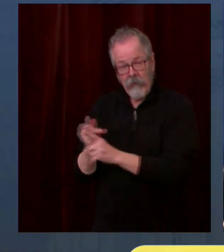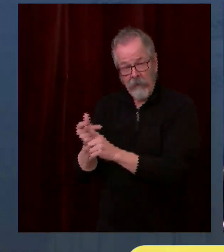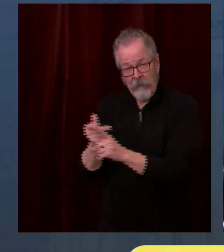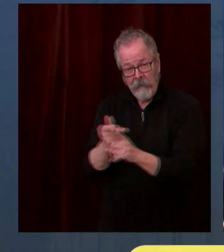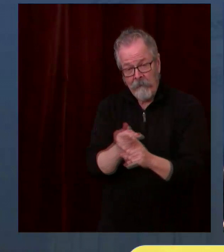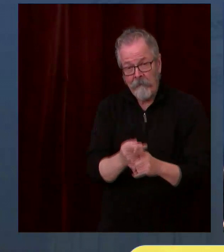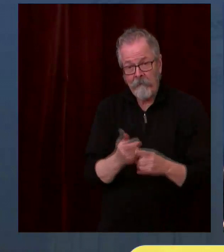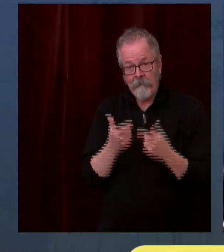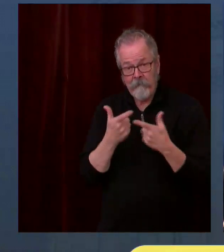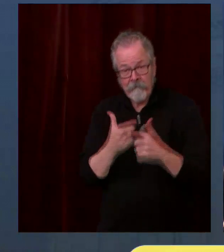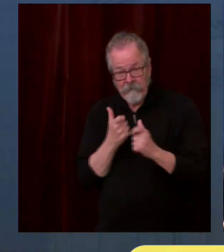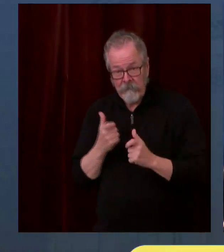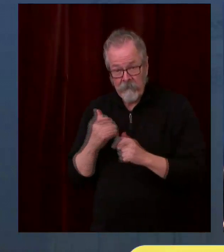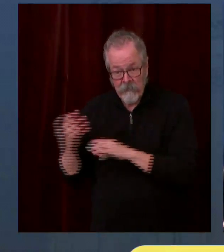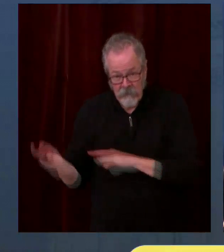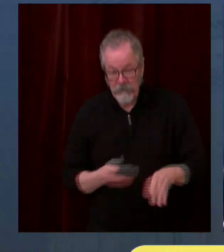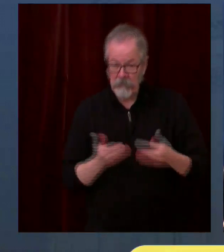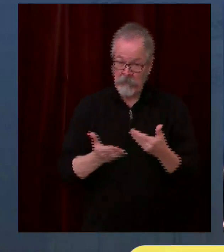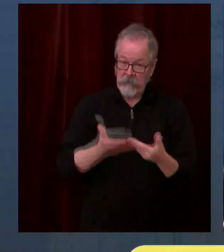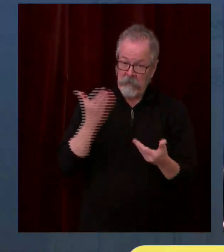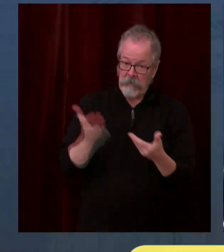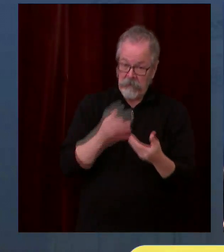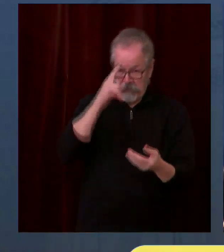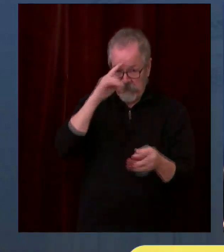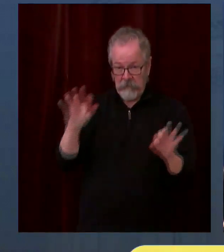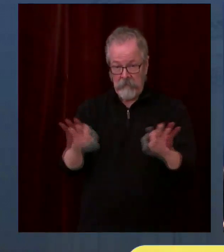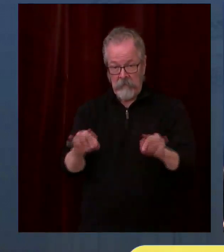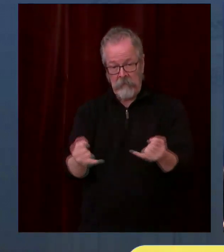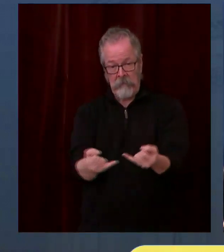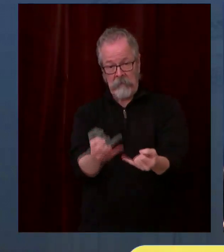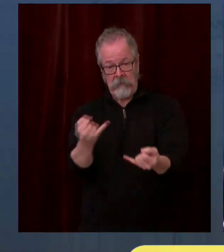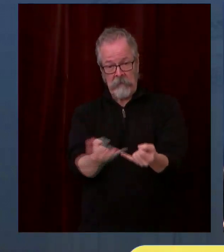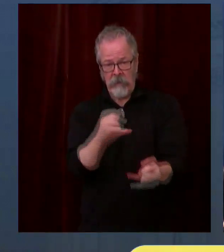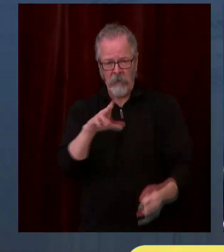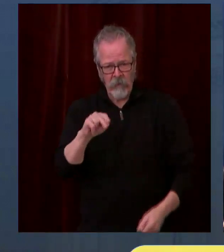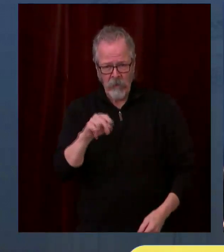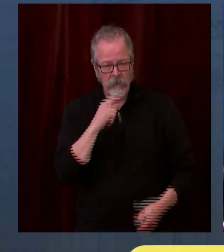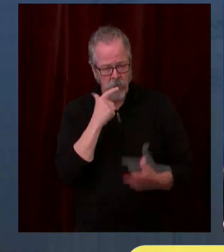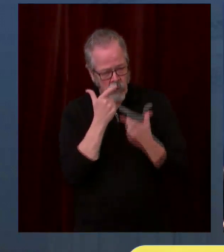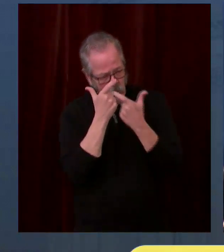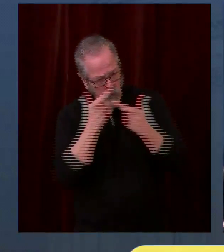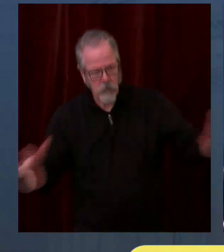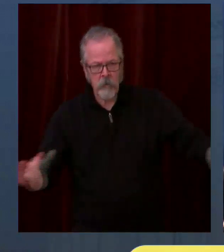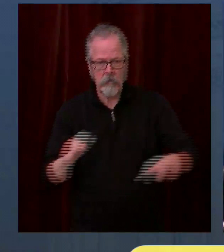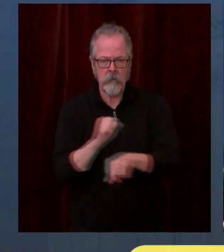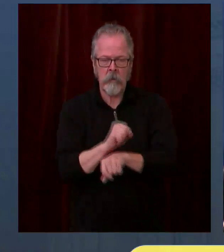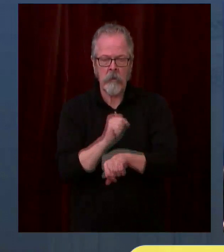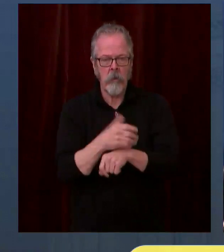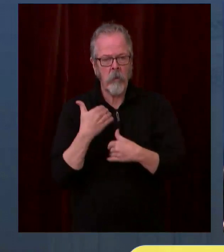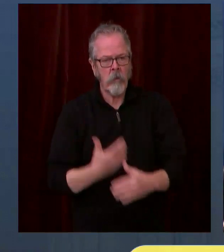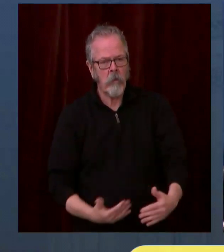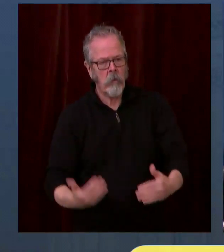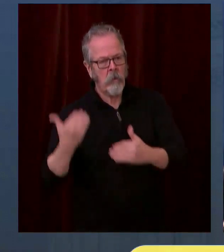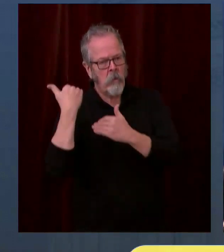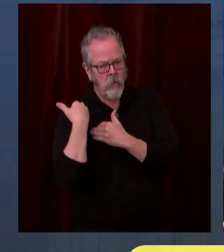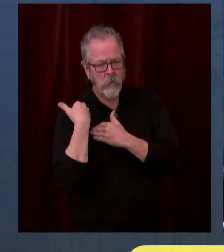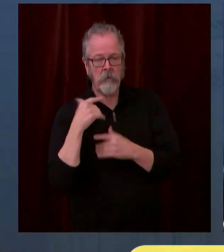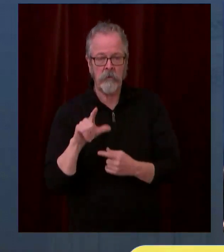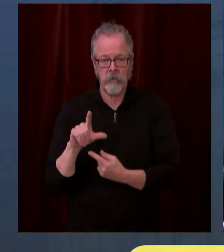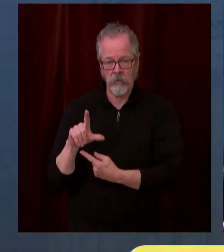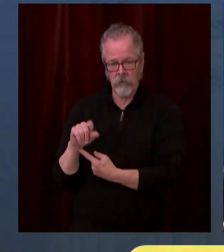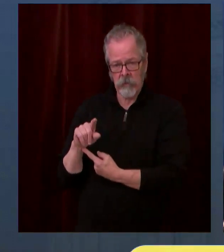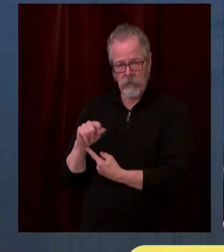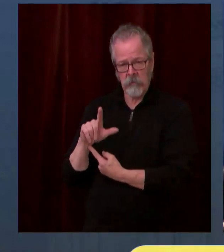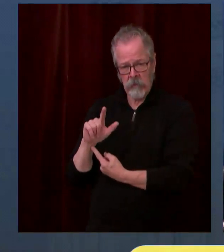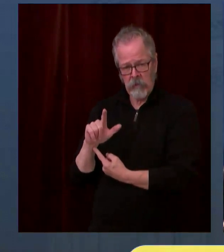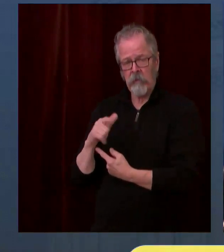get vaccinated in our state. And we are going to be mobilizing thousands of workers and resources to save people from this virus. And